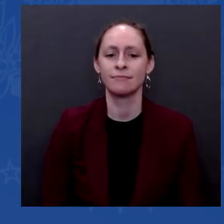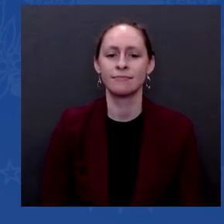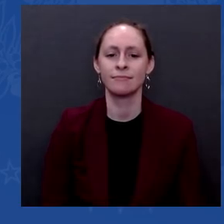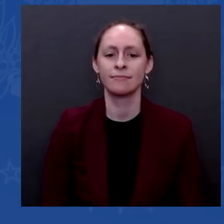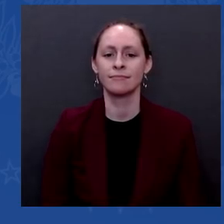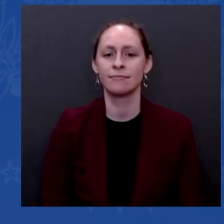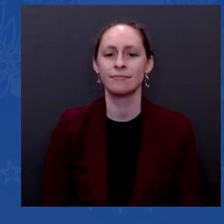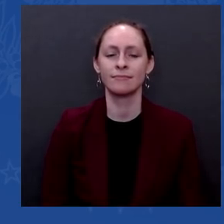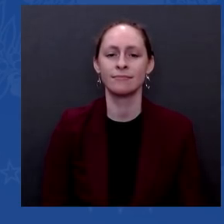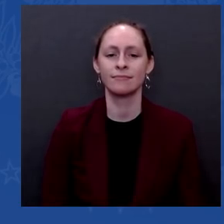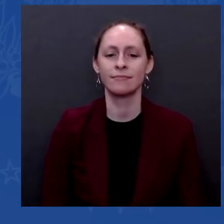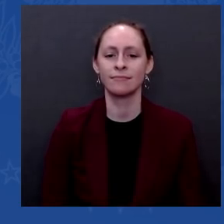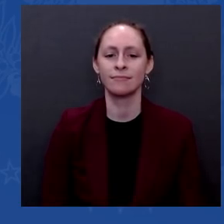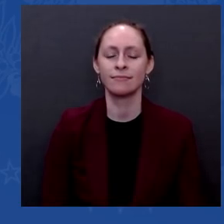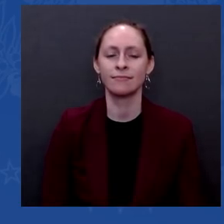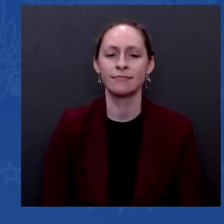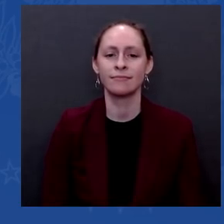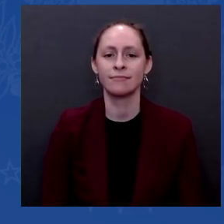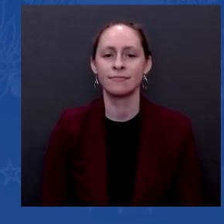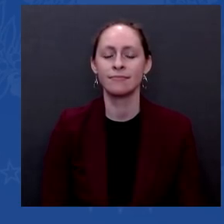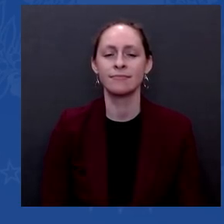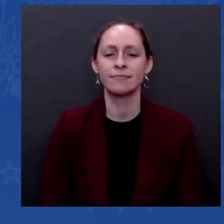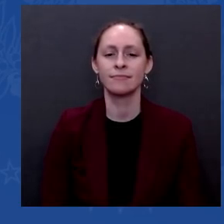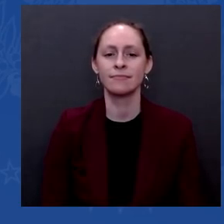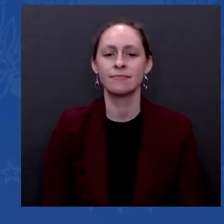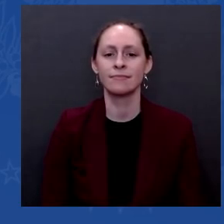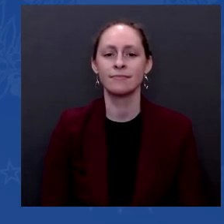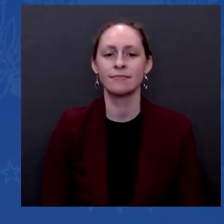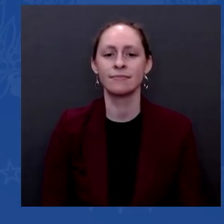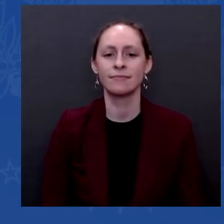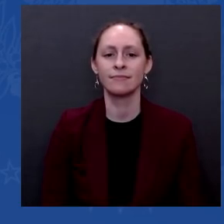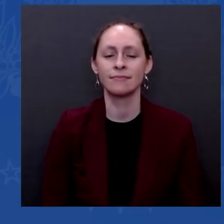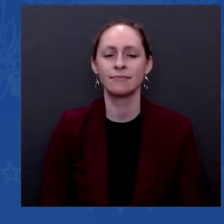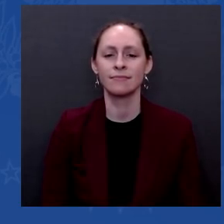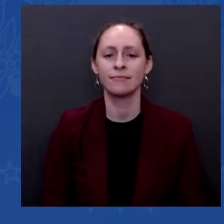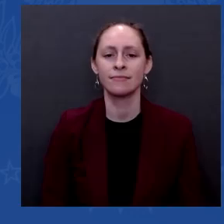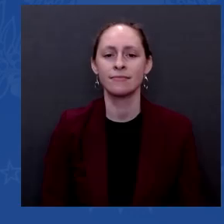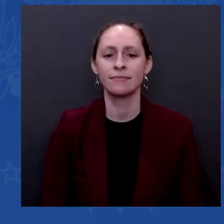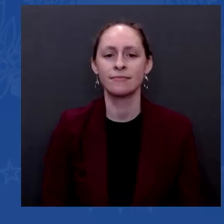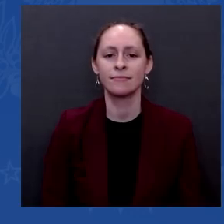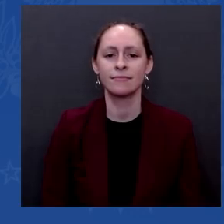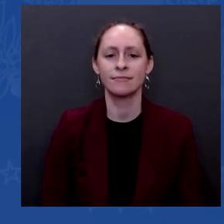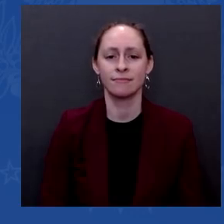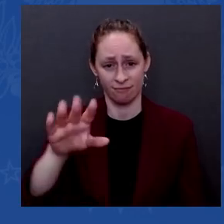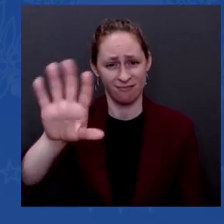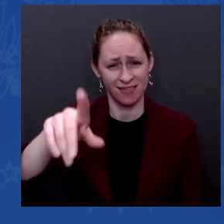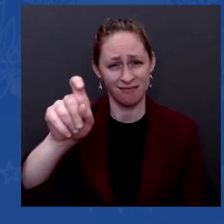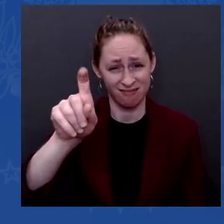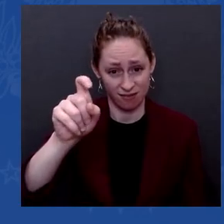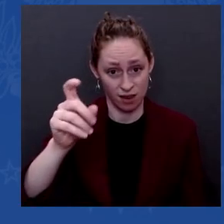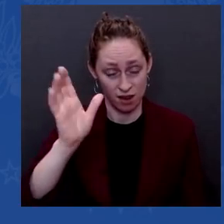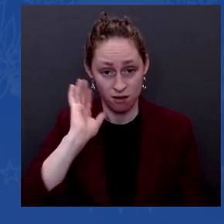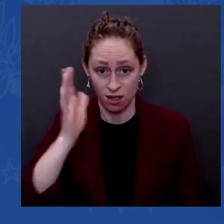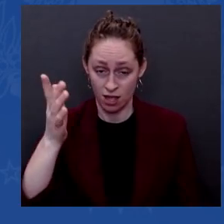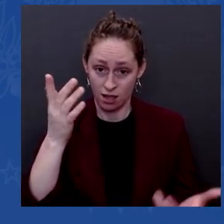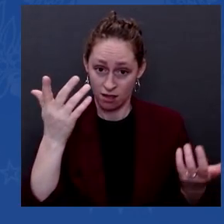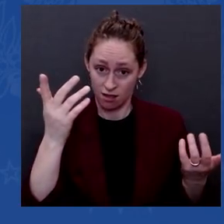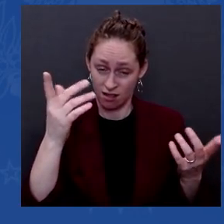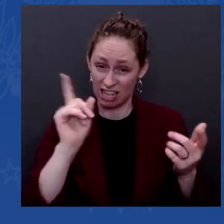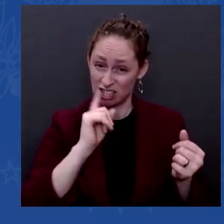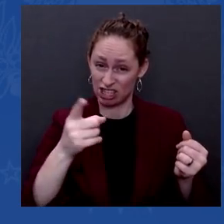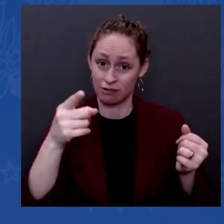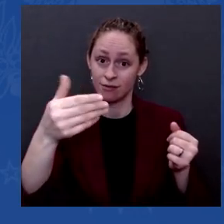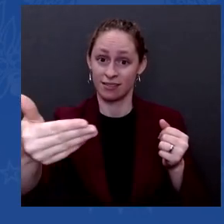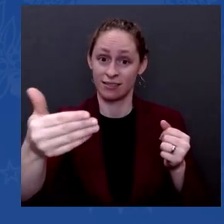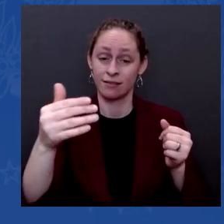that we would have free and fair elections in 2022 if some of these state legislatures reformed their voting protocols. You